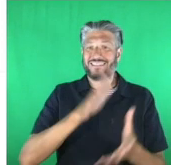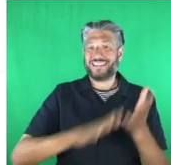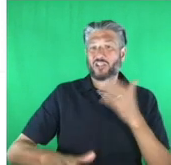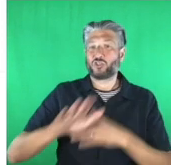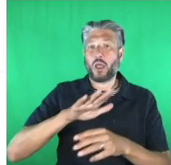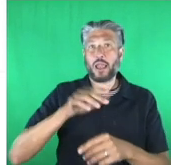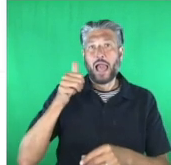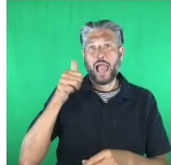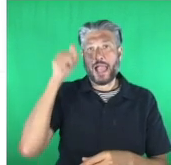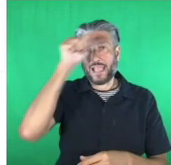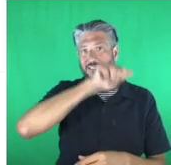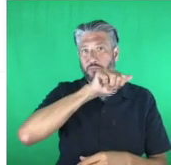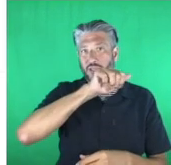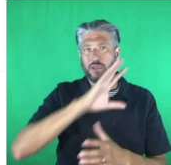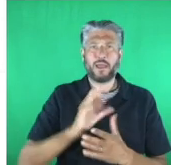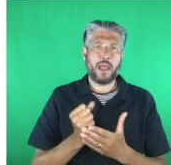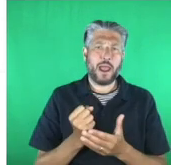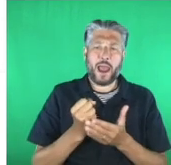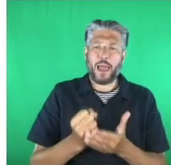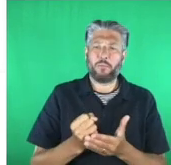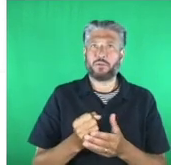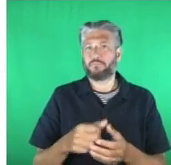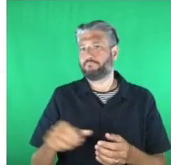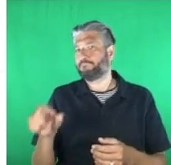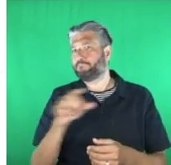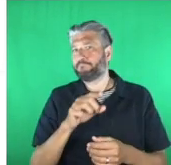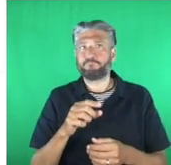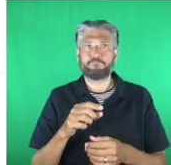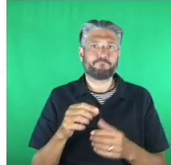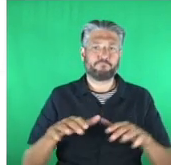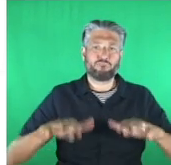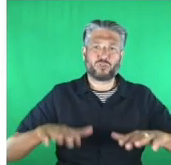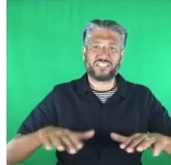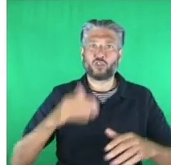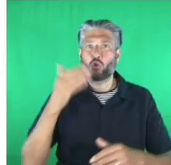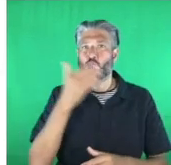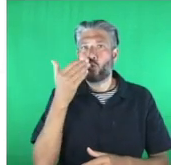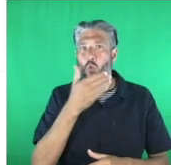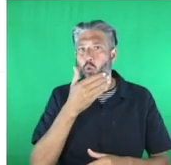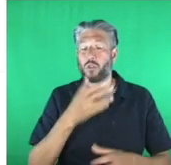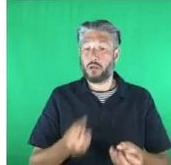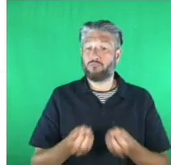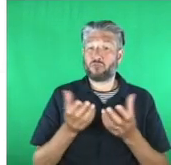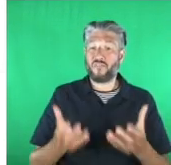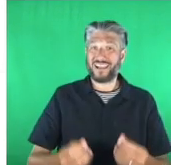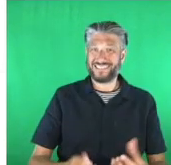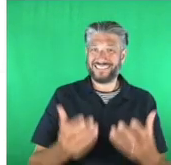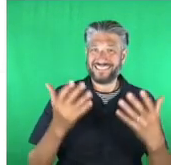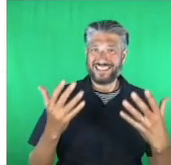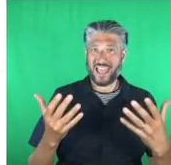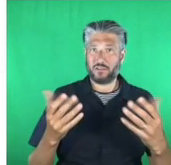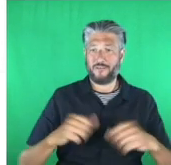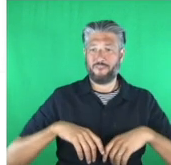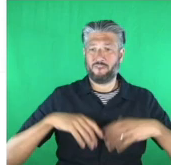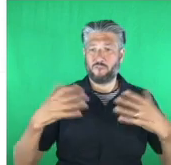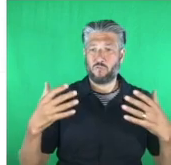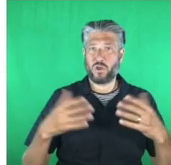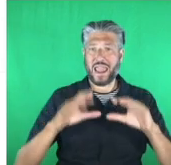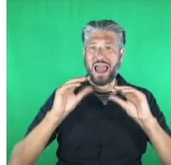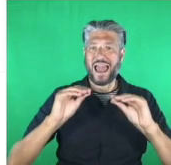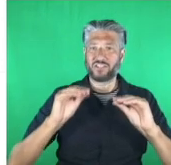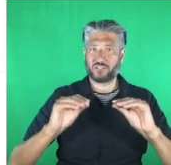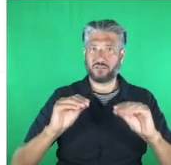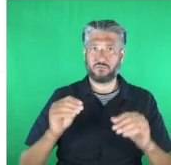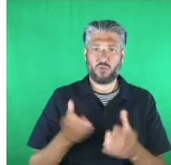state schools who provided nearly 10,000 free lessons for pupils who were homeschooling during lockdown. The Disability